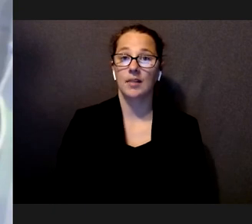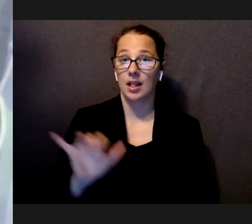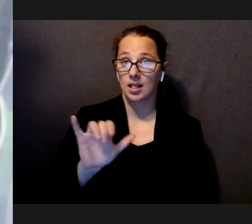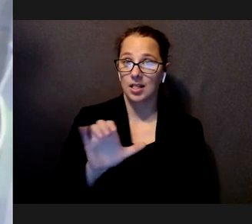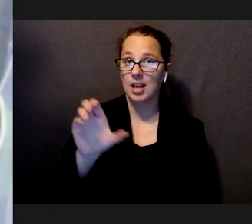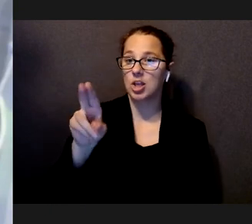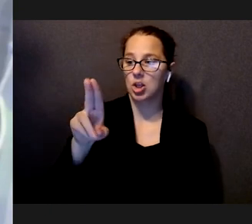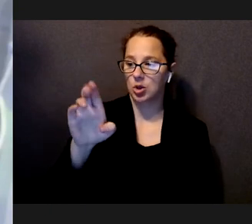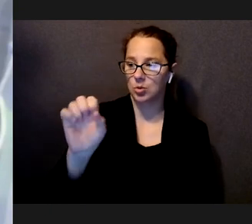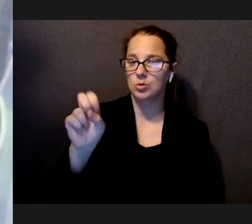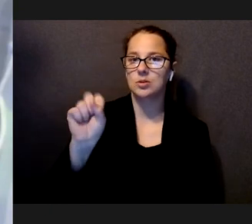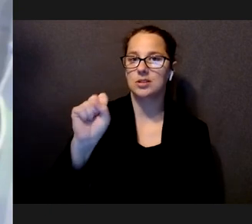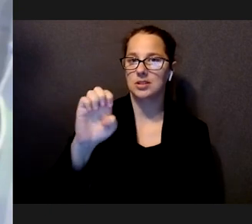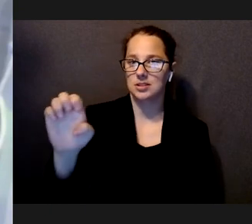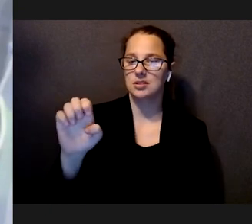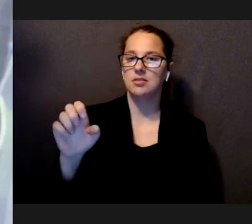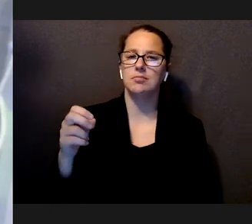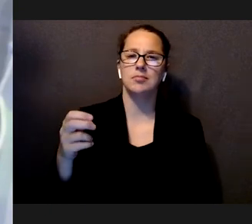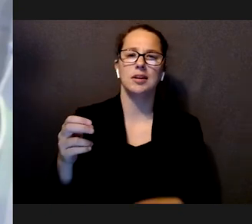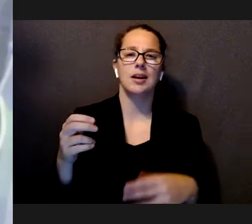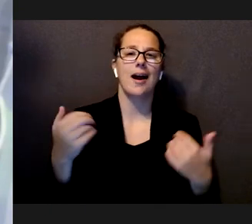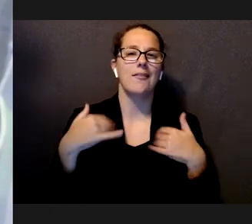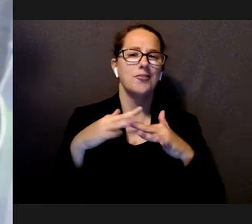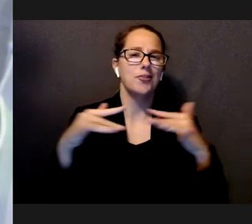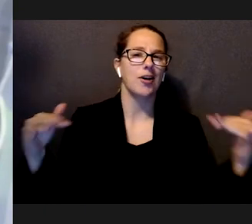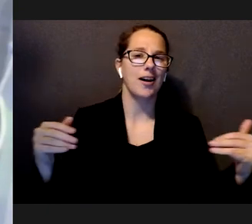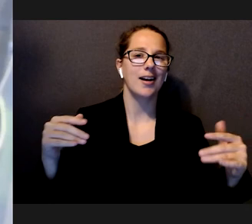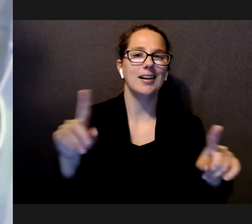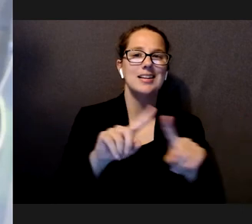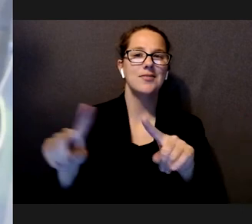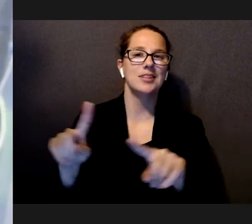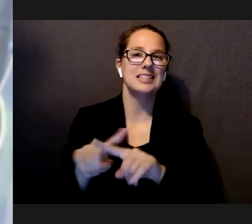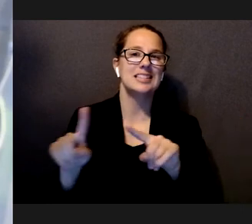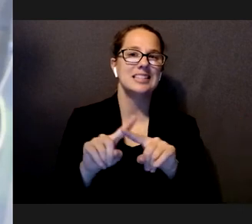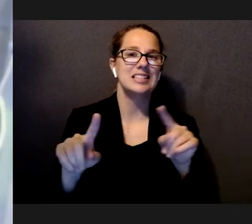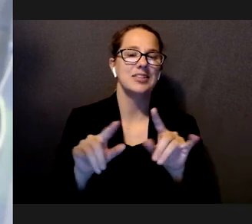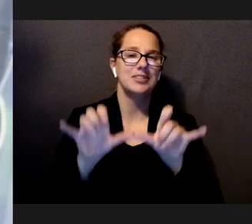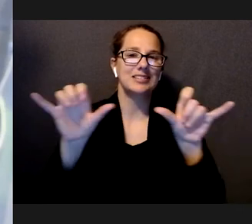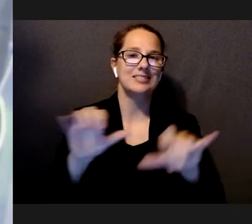cues, cue designs to accommodate for different low-vision conditions. We did the same here.